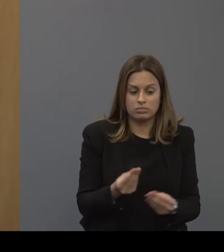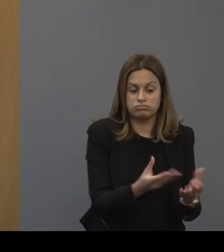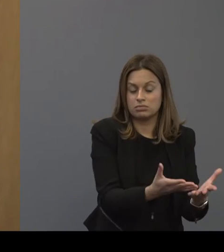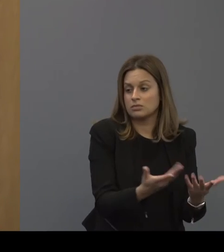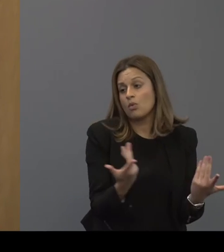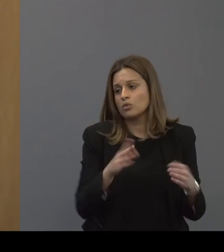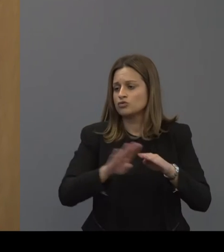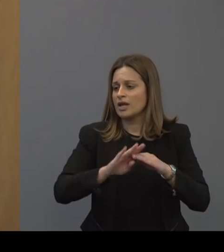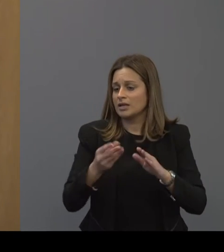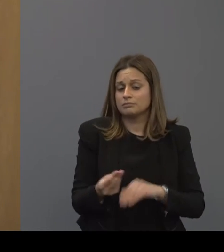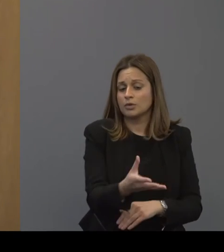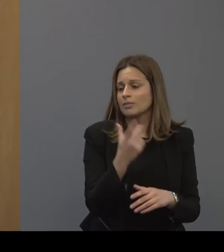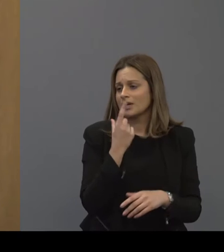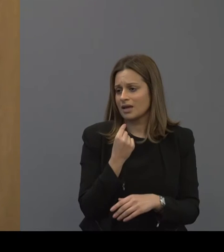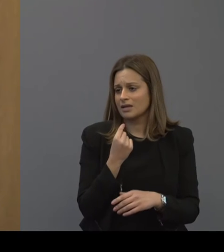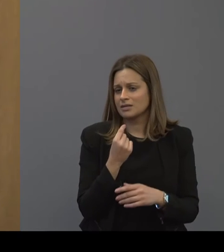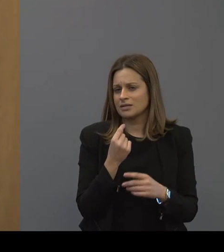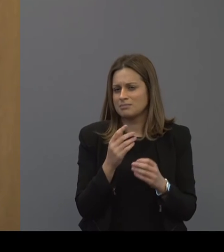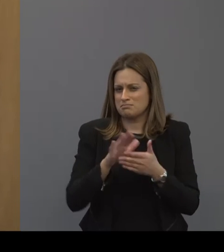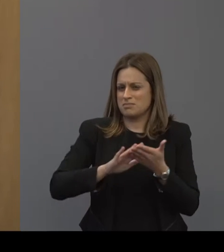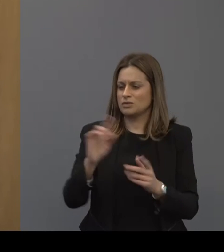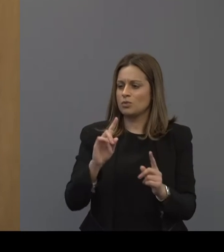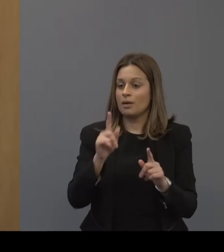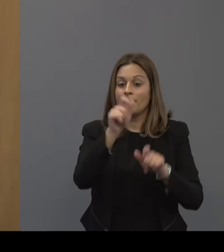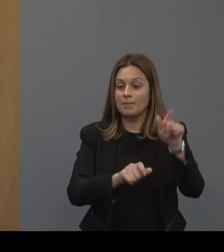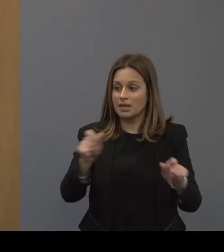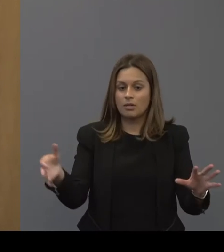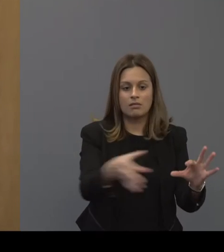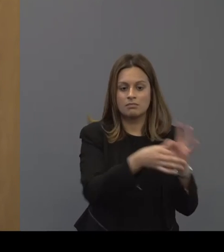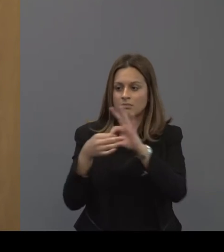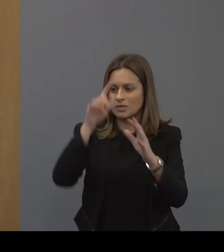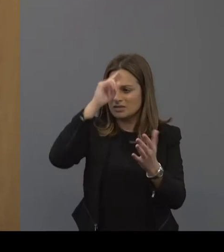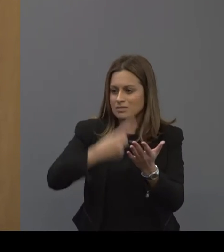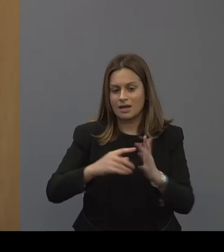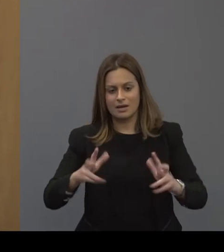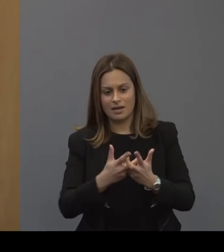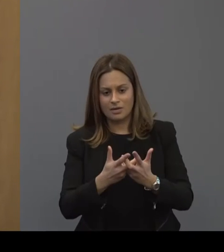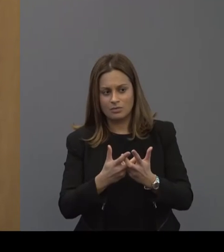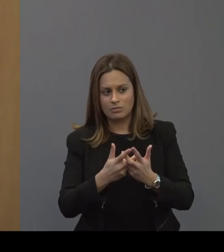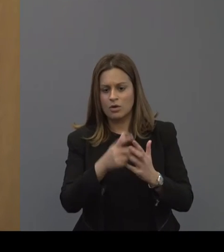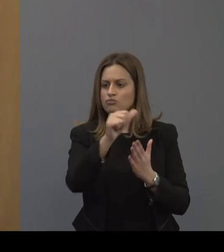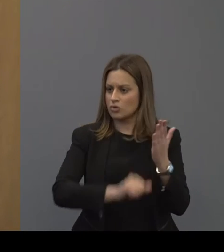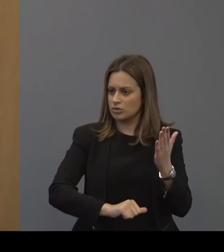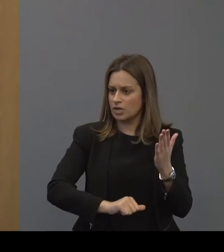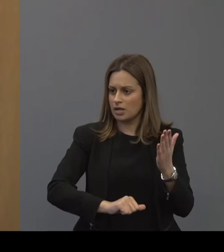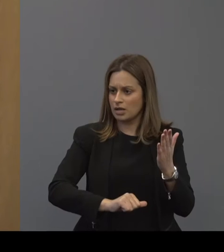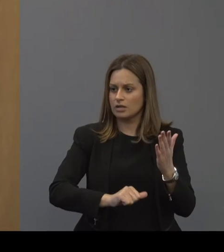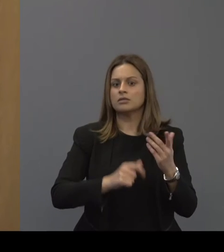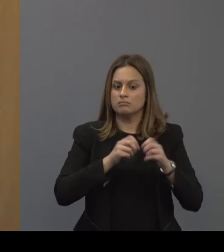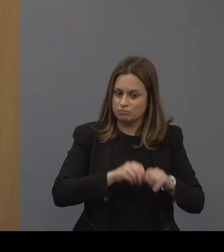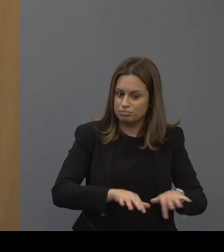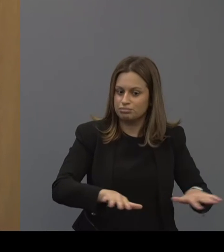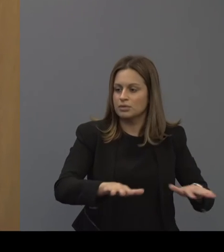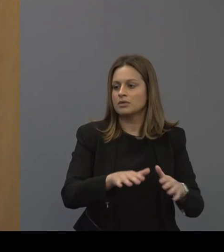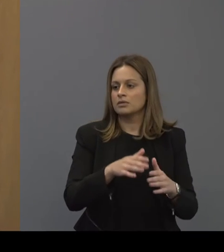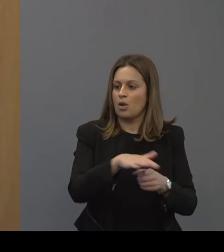training programs. So it's really a matter of people coming together and deciding how we can make this program proliferate